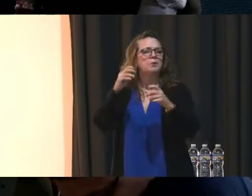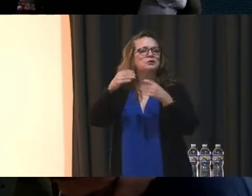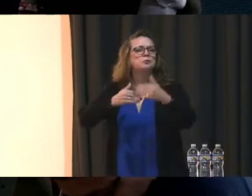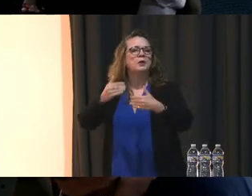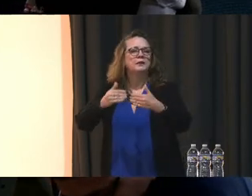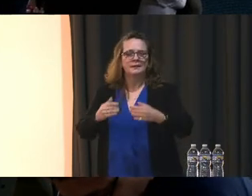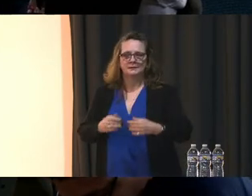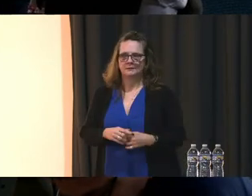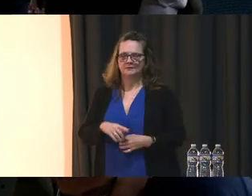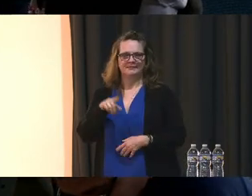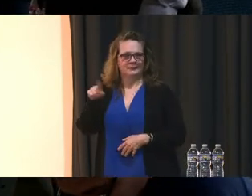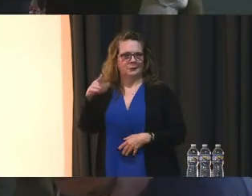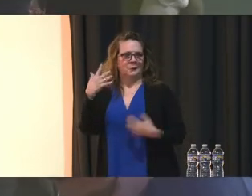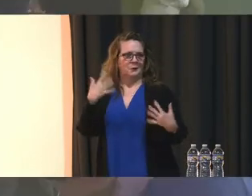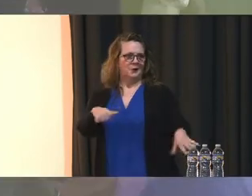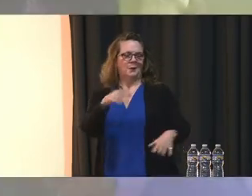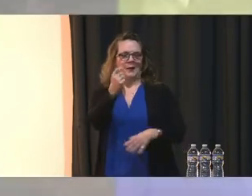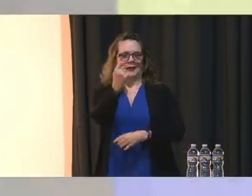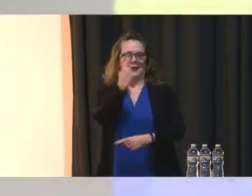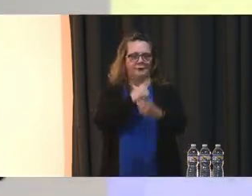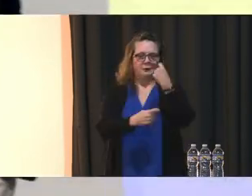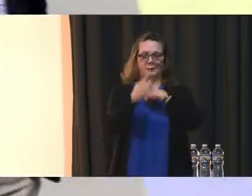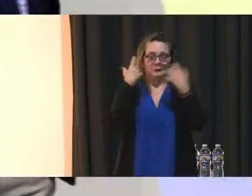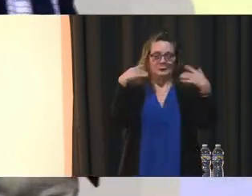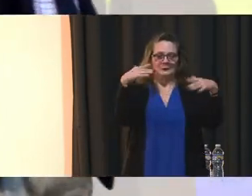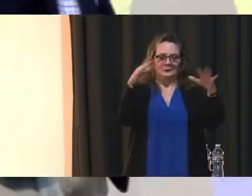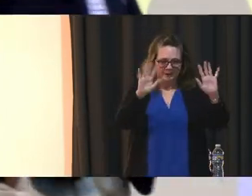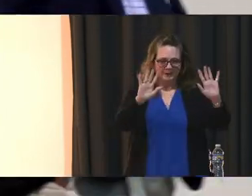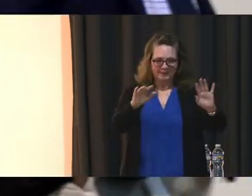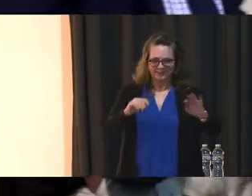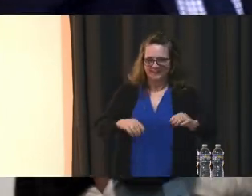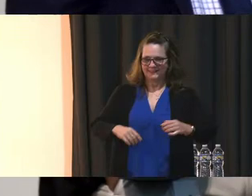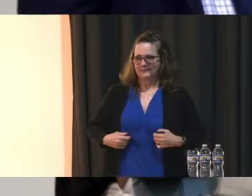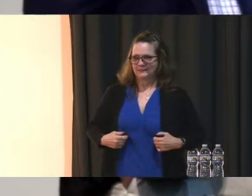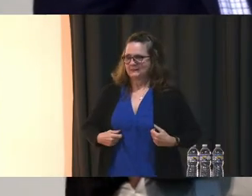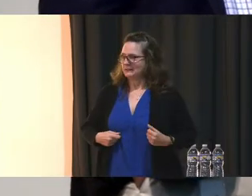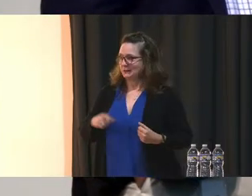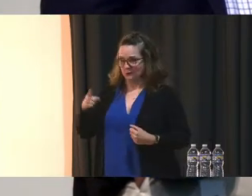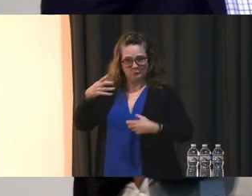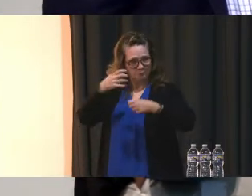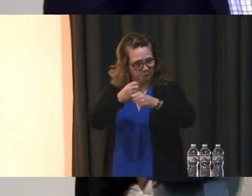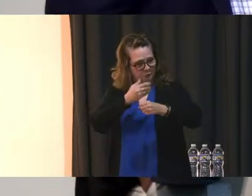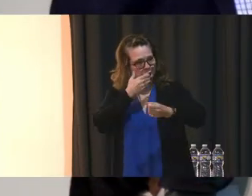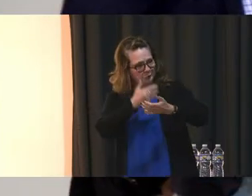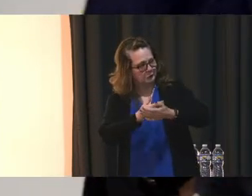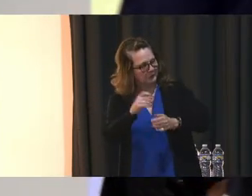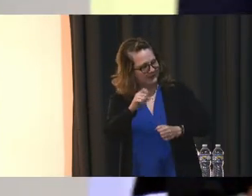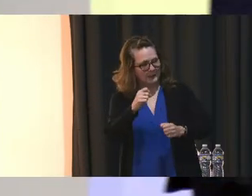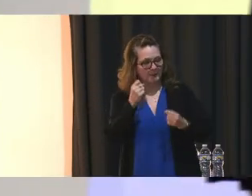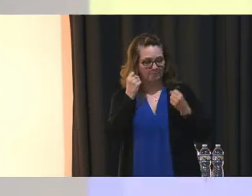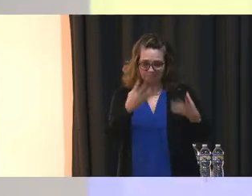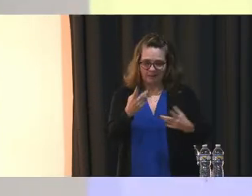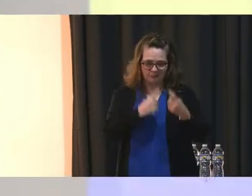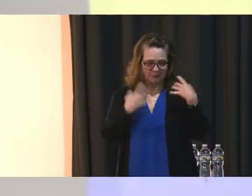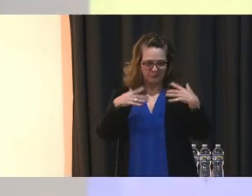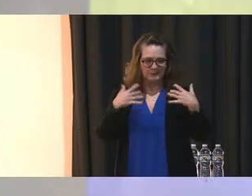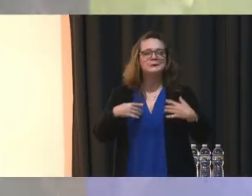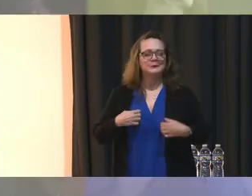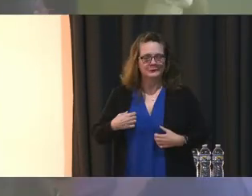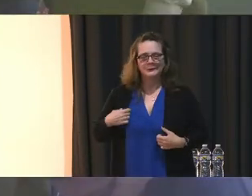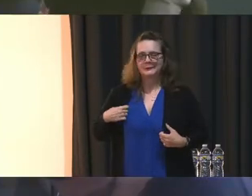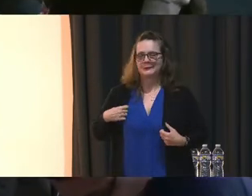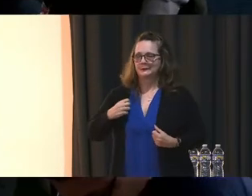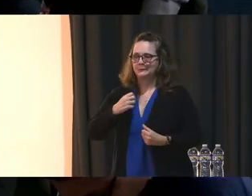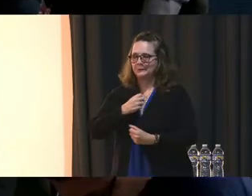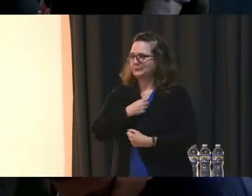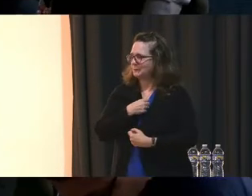11 questions And, and you, you, you kept it brief But that's an art that, that you